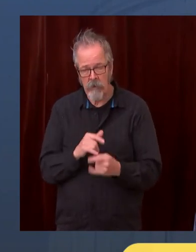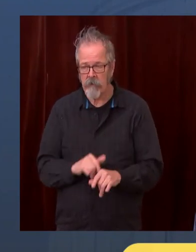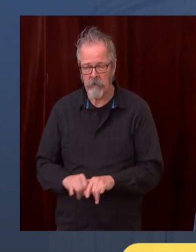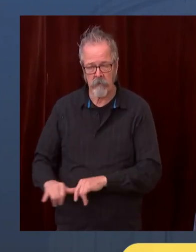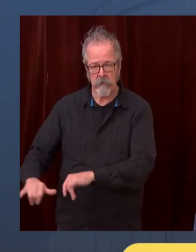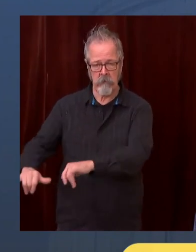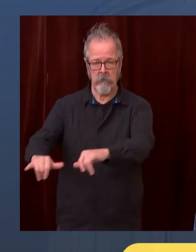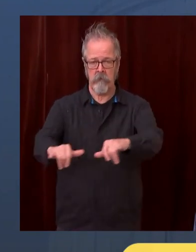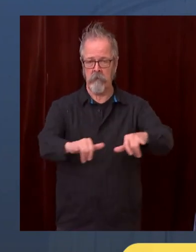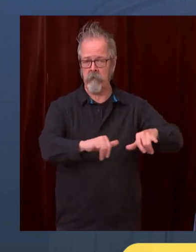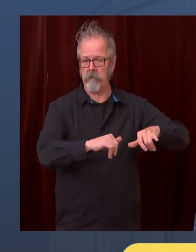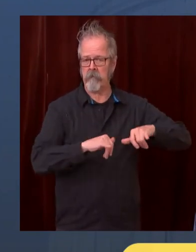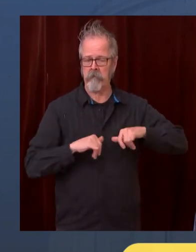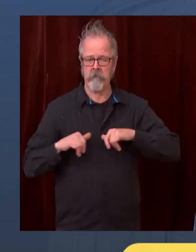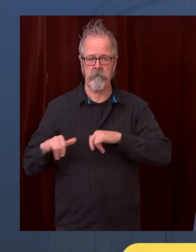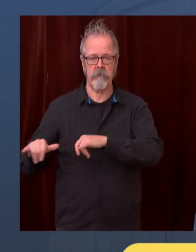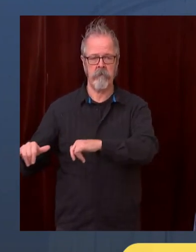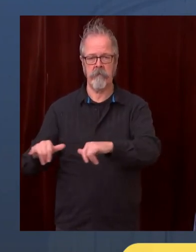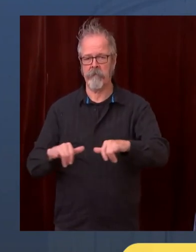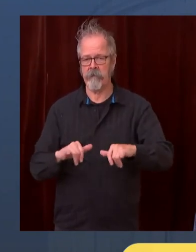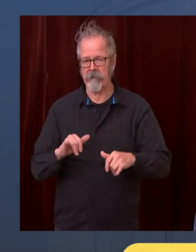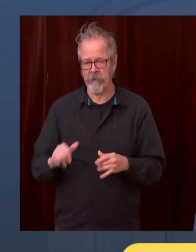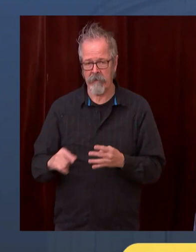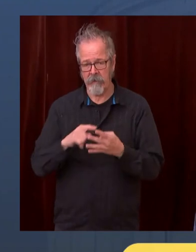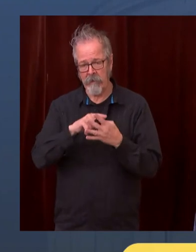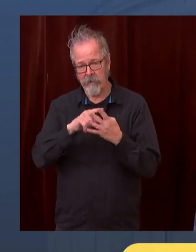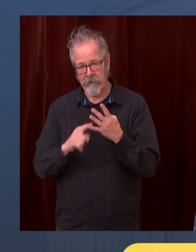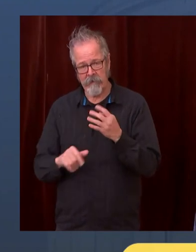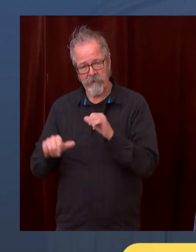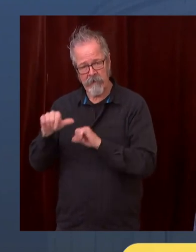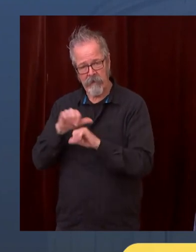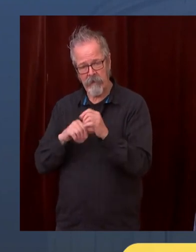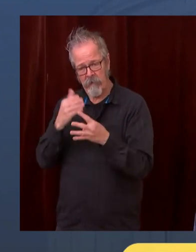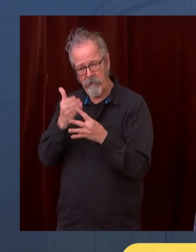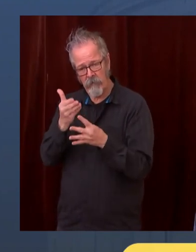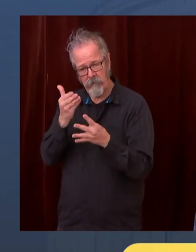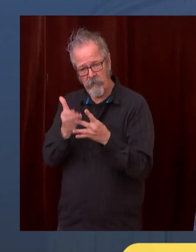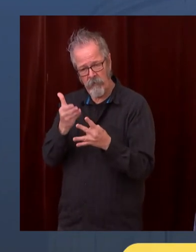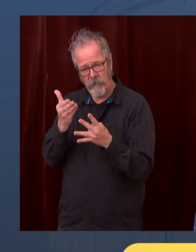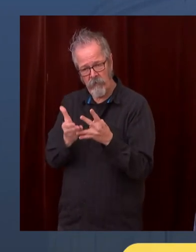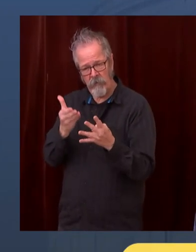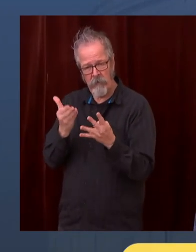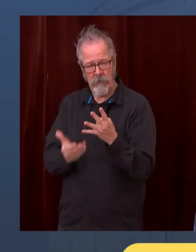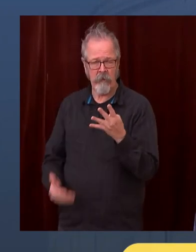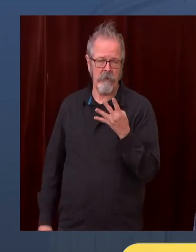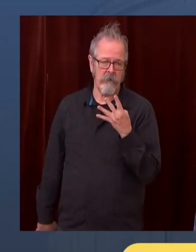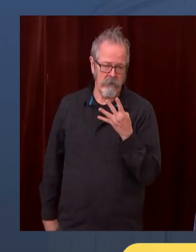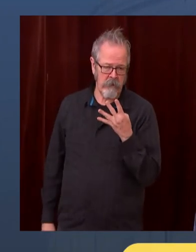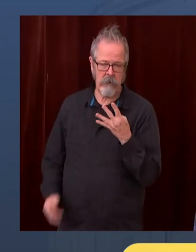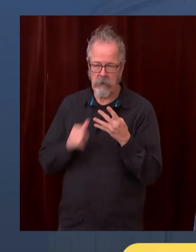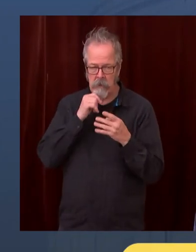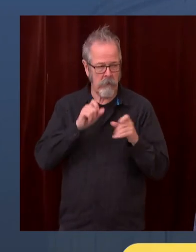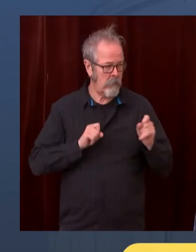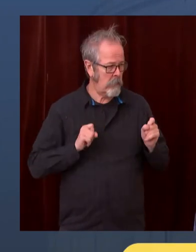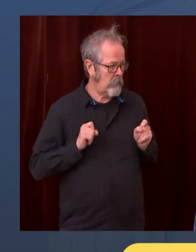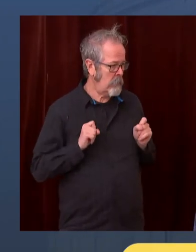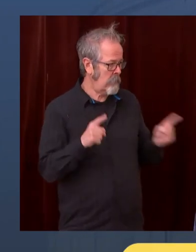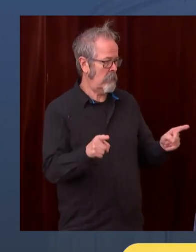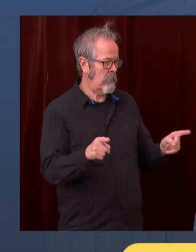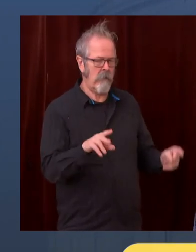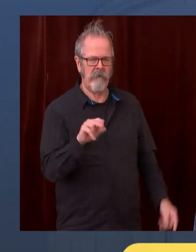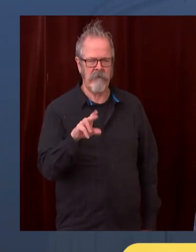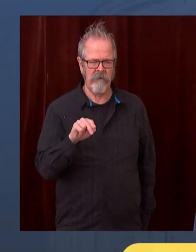things are important from the science and that's why we're doing what we're doing. If I can add on a little bit to what Secretary